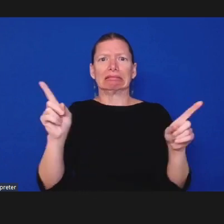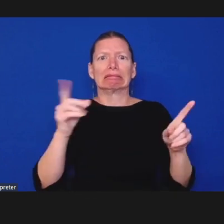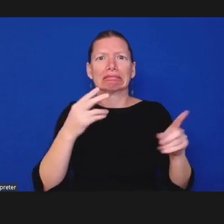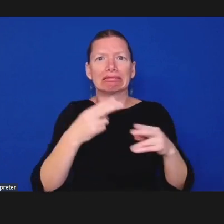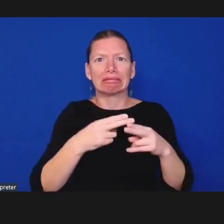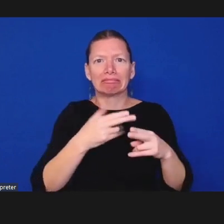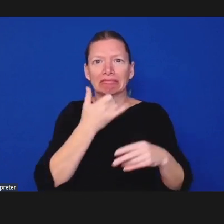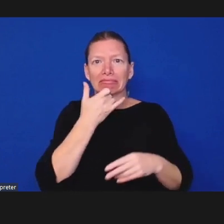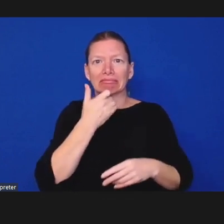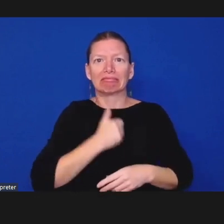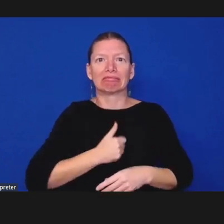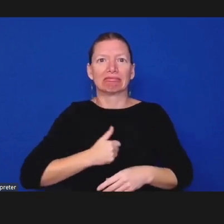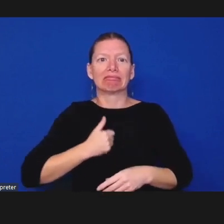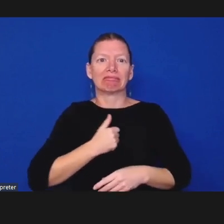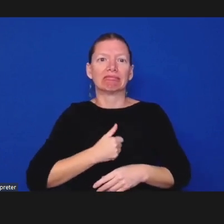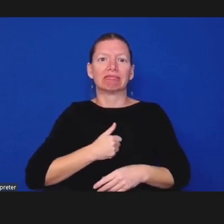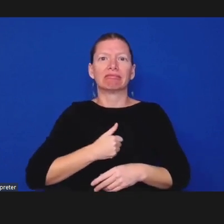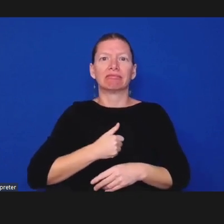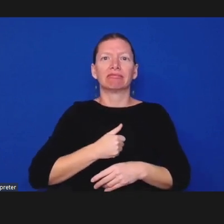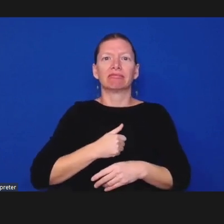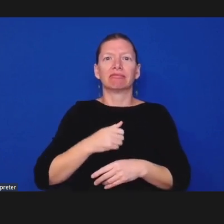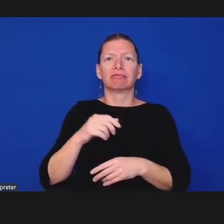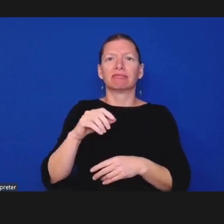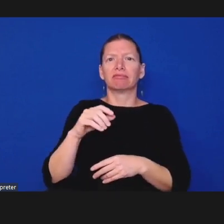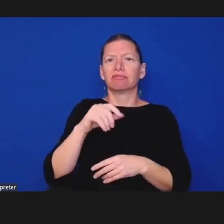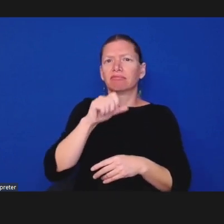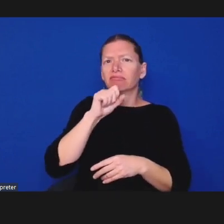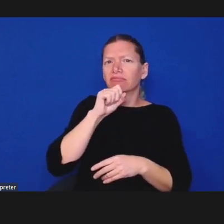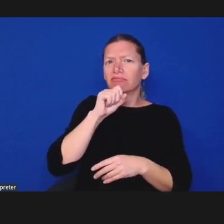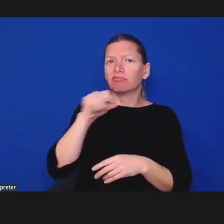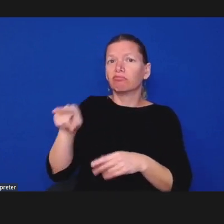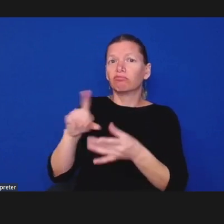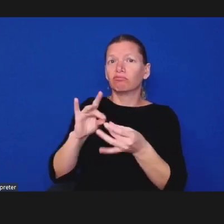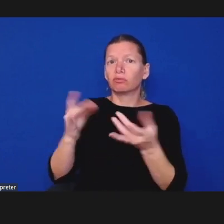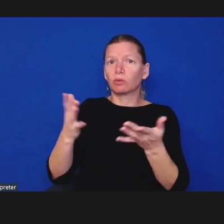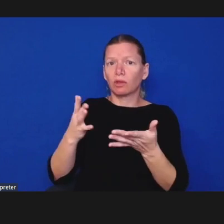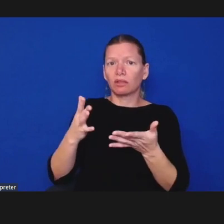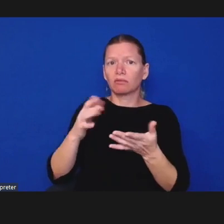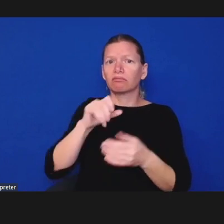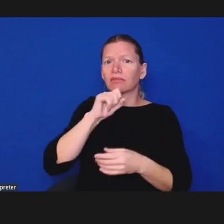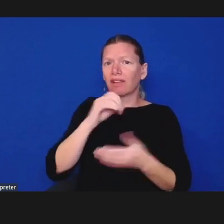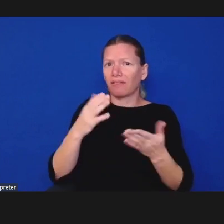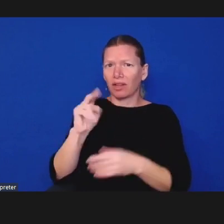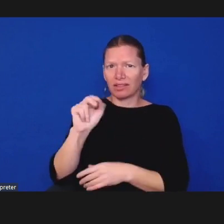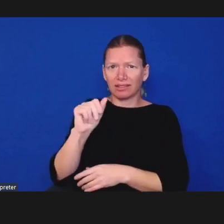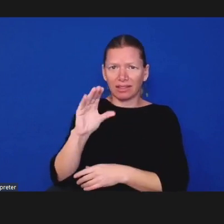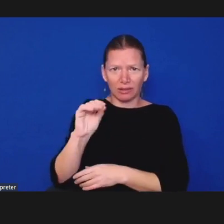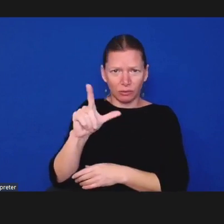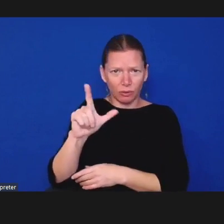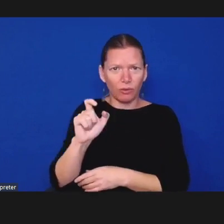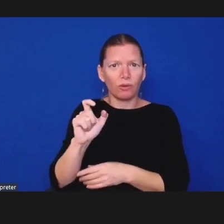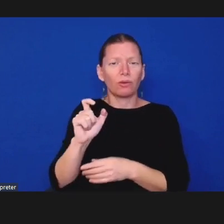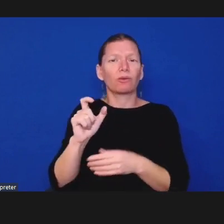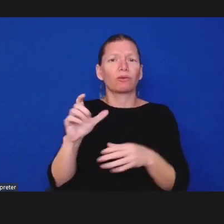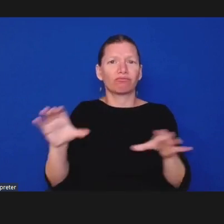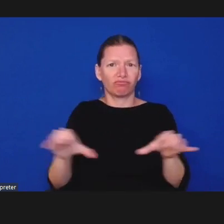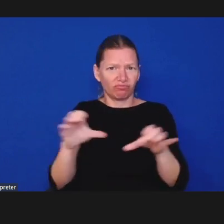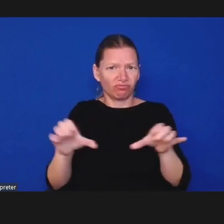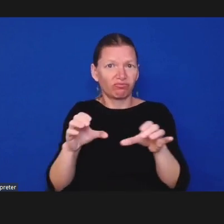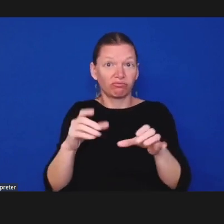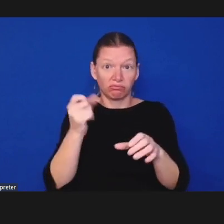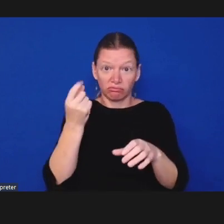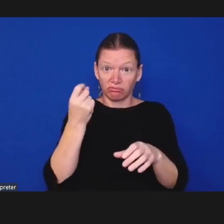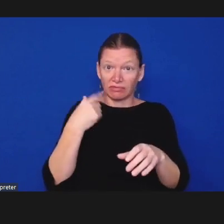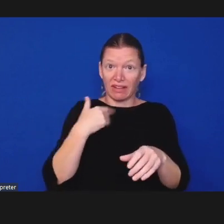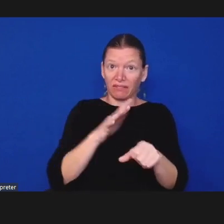but do you have the resources to handle morin given that you have limited staffing no that's a great question and so